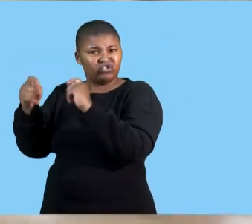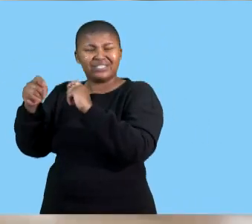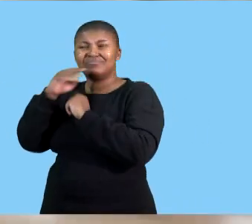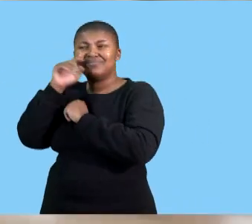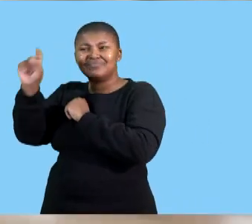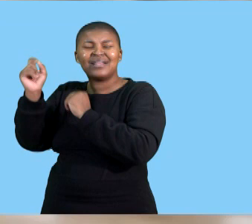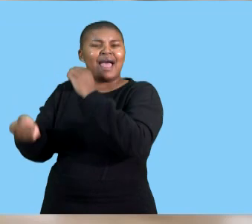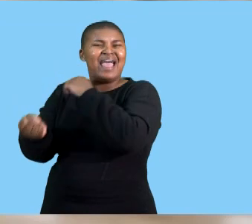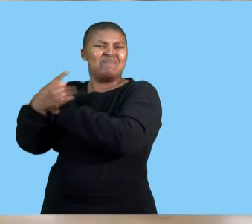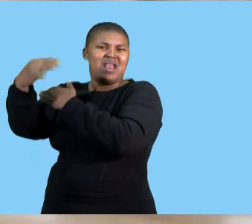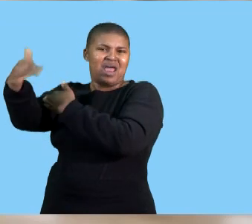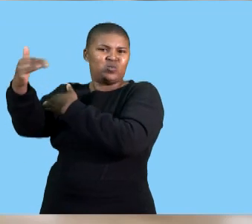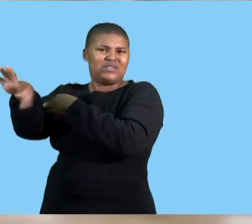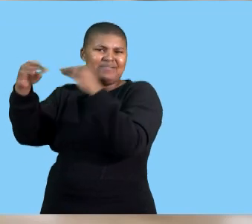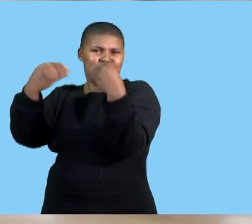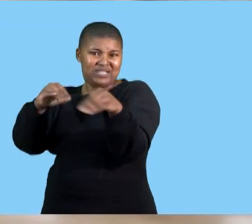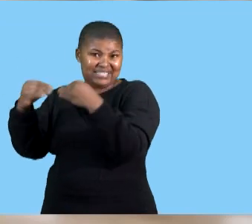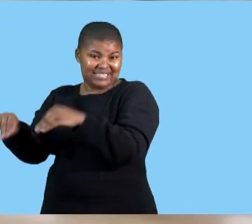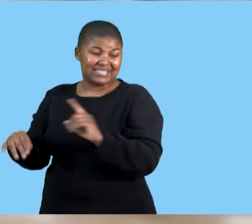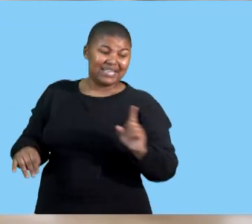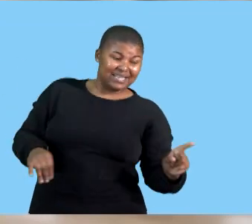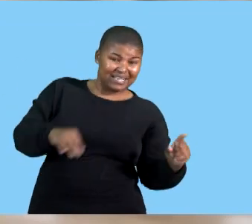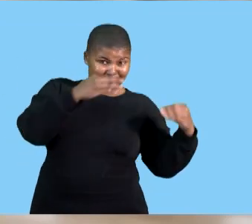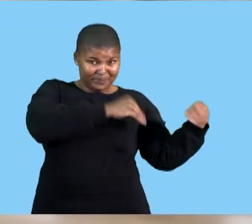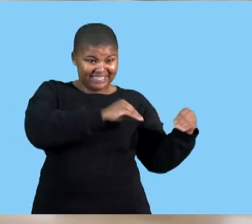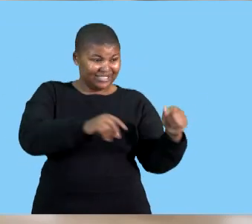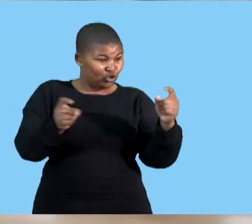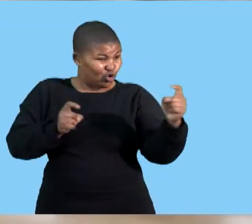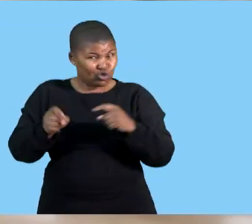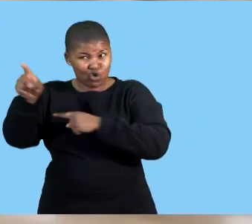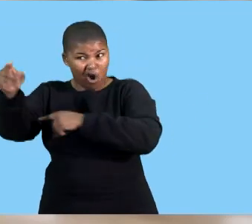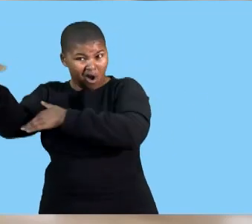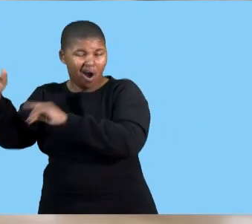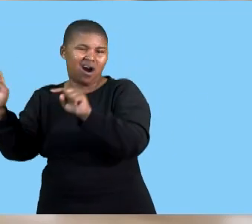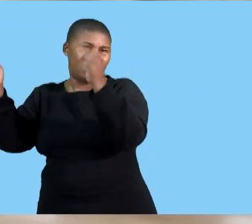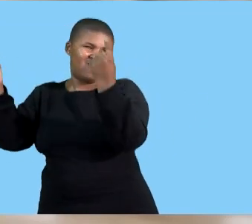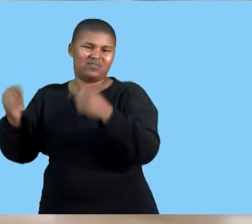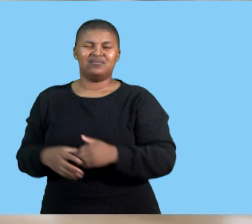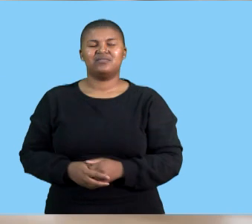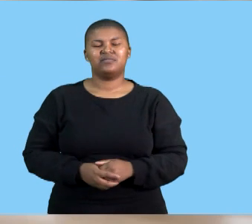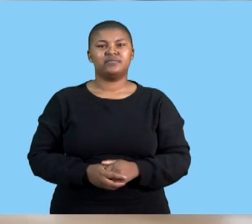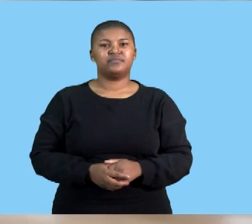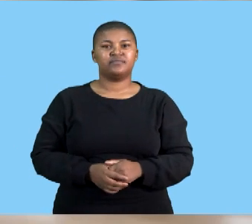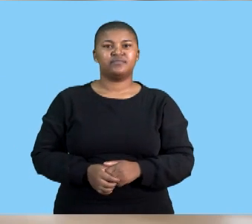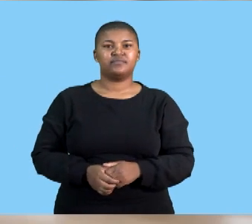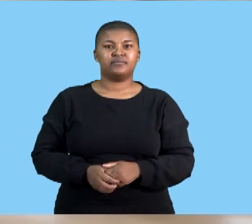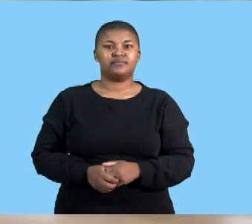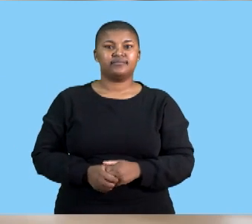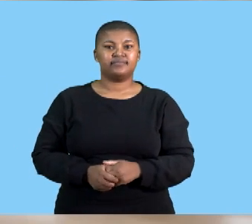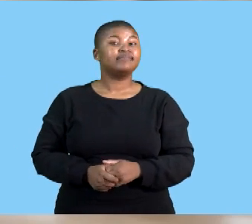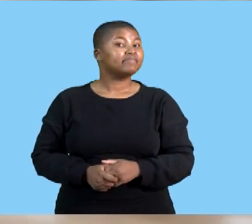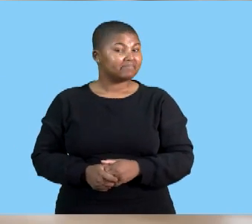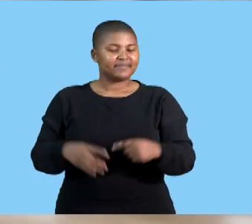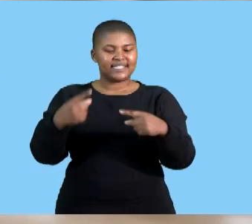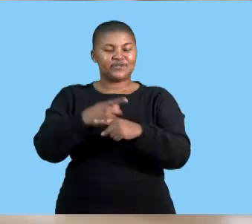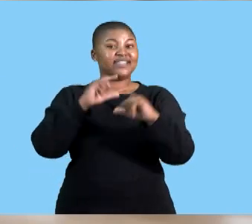happen outside the business that the business has no control over with that said grade